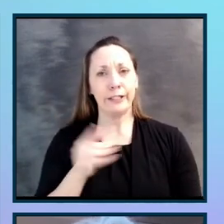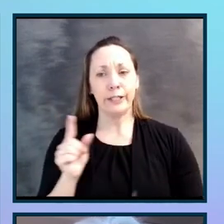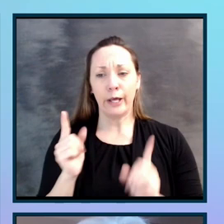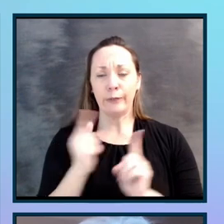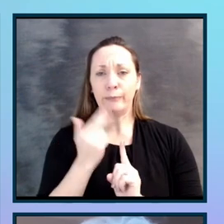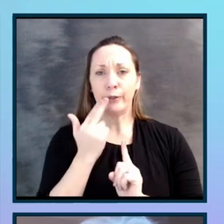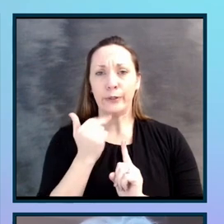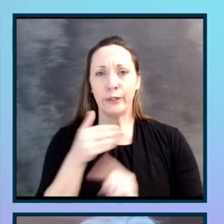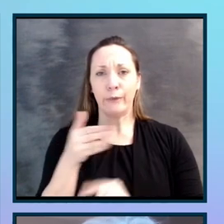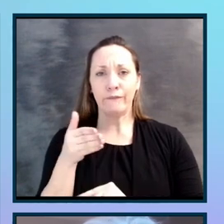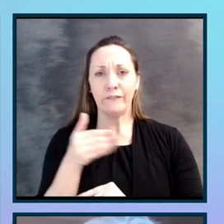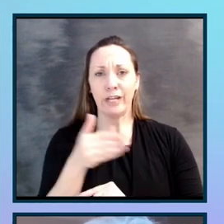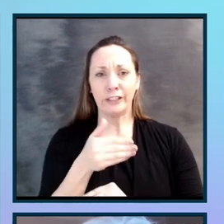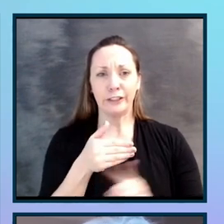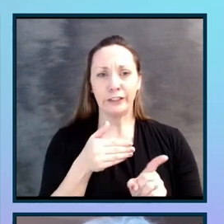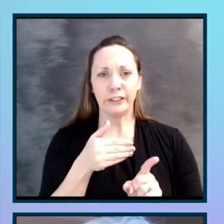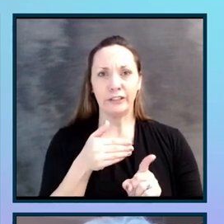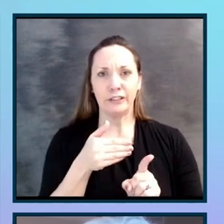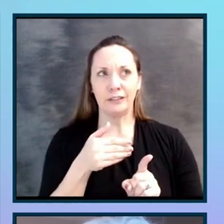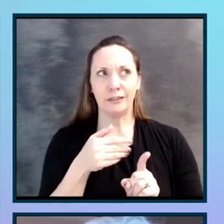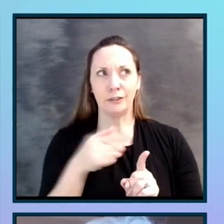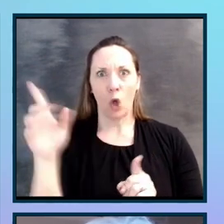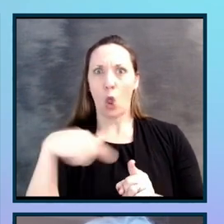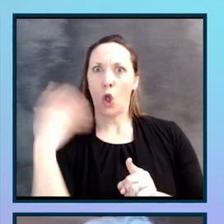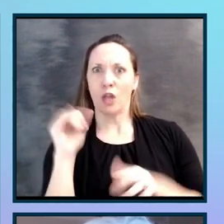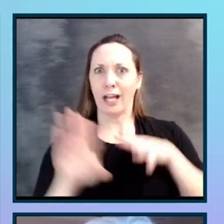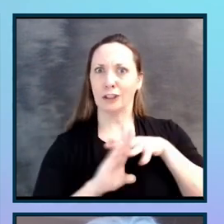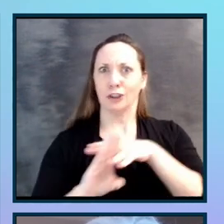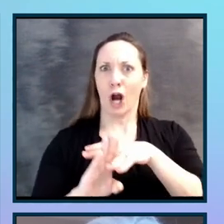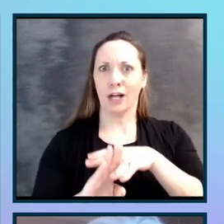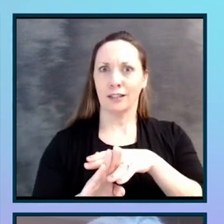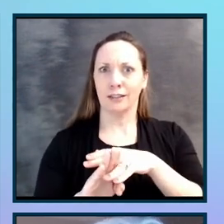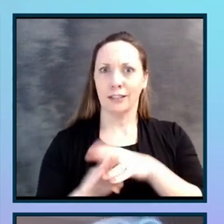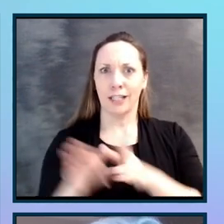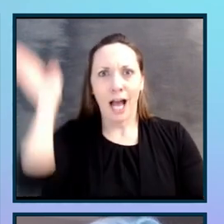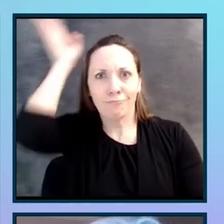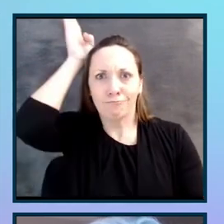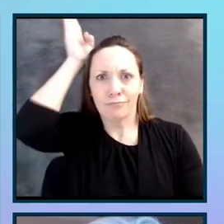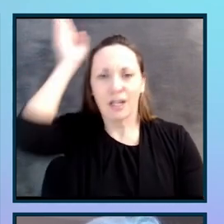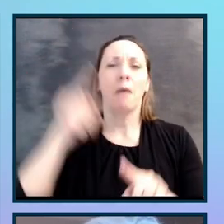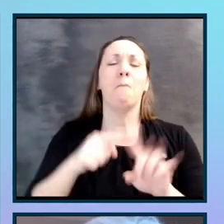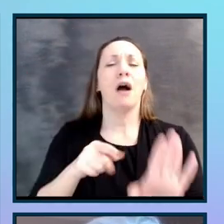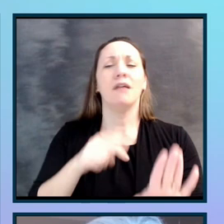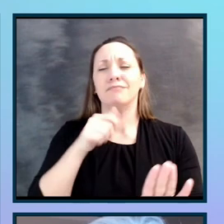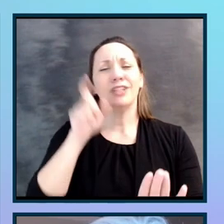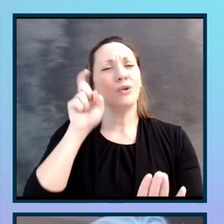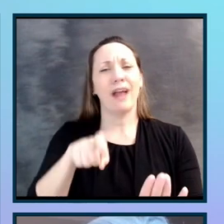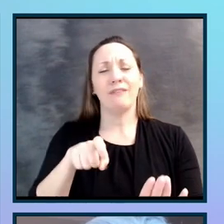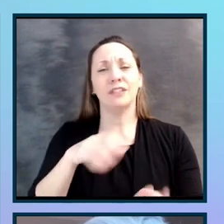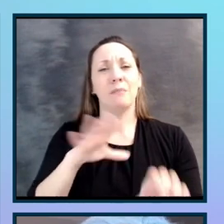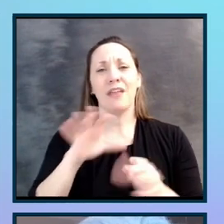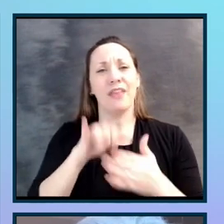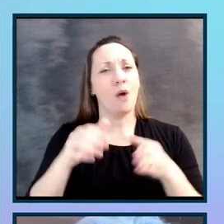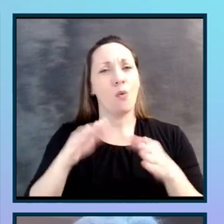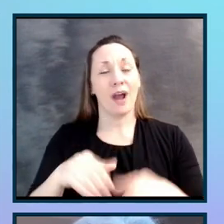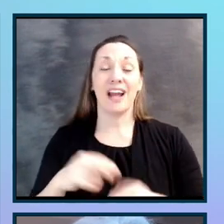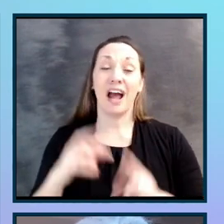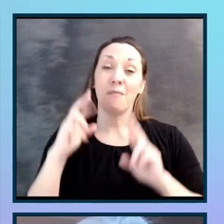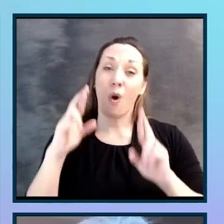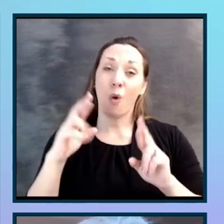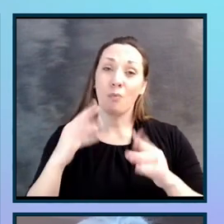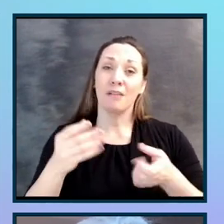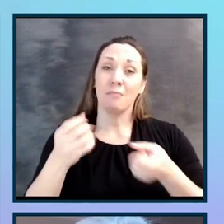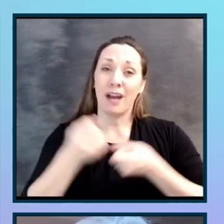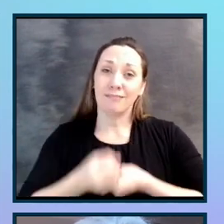fin strapped upon its back, that you don't have to be that way. I hope that by sharing the structured